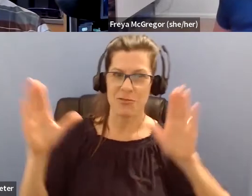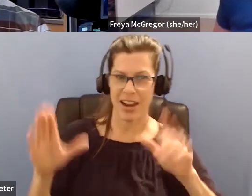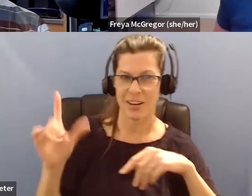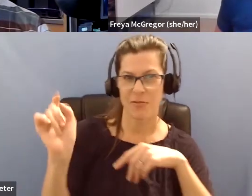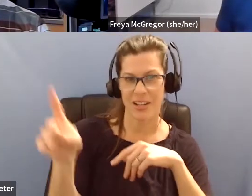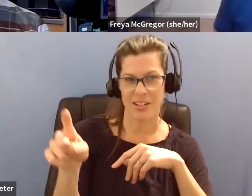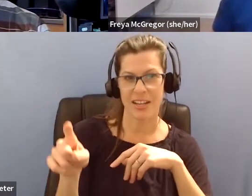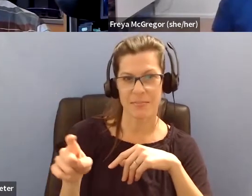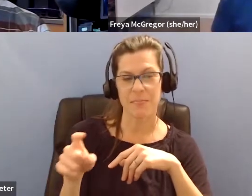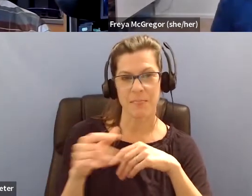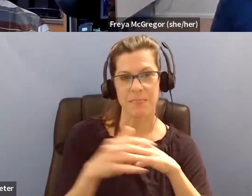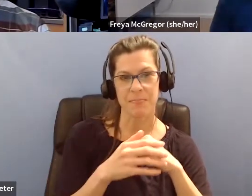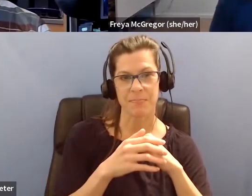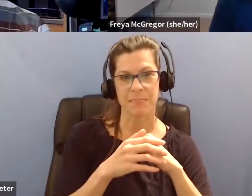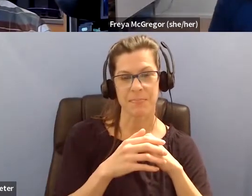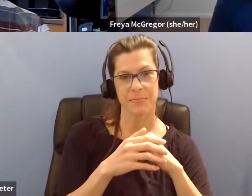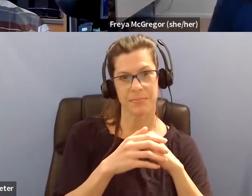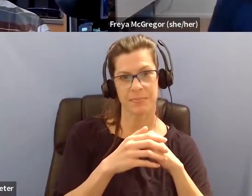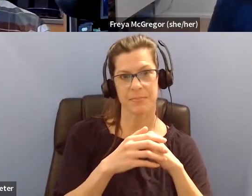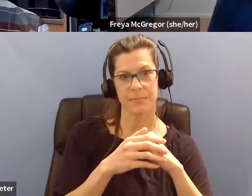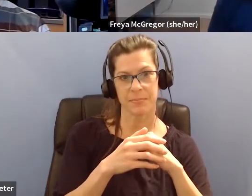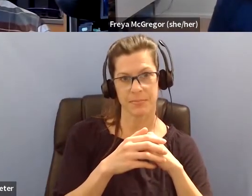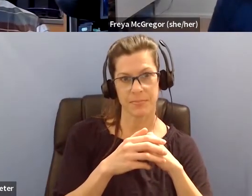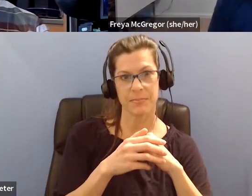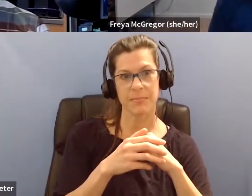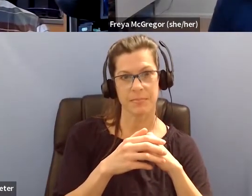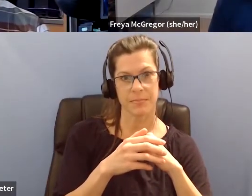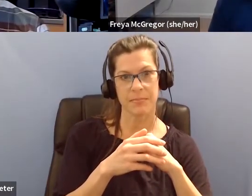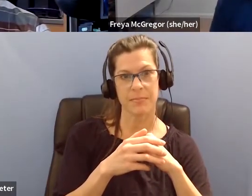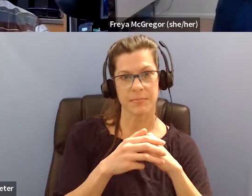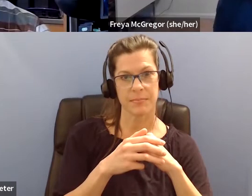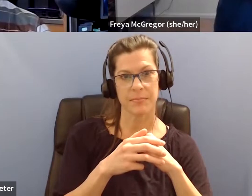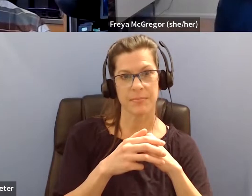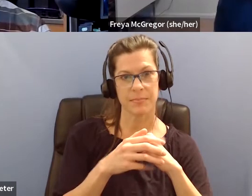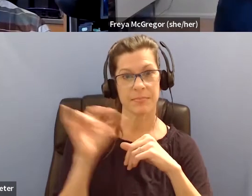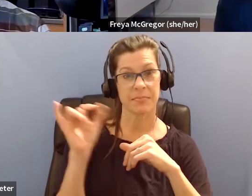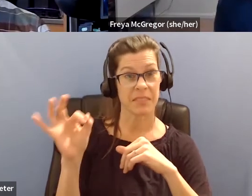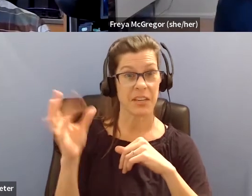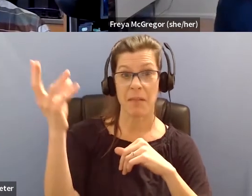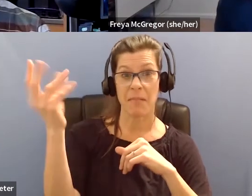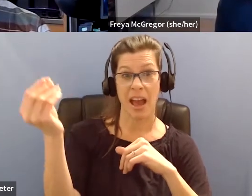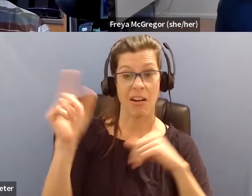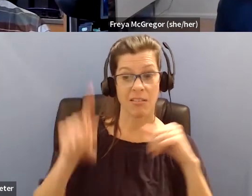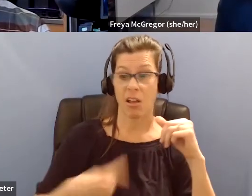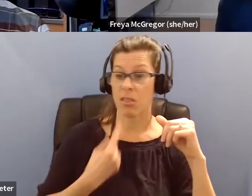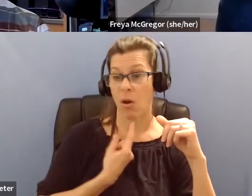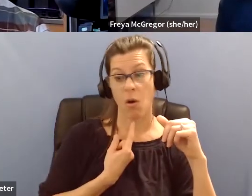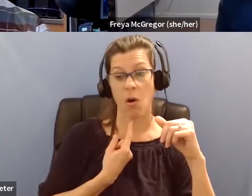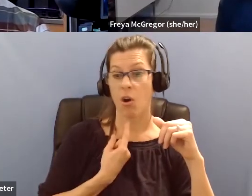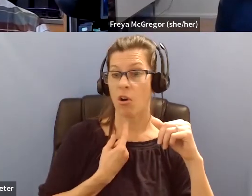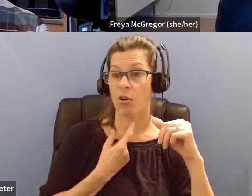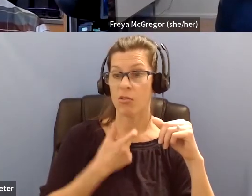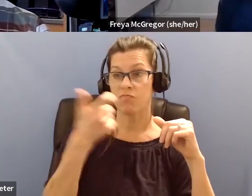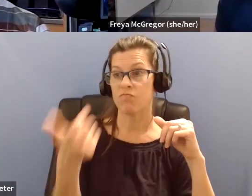you know, just the incidental person, you know, if I'm out birding by myself, I